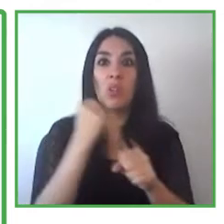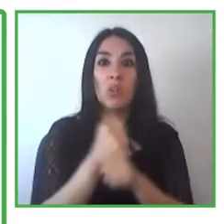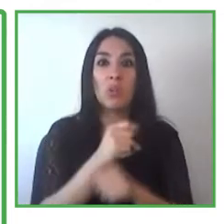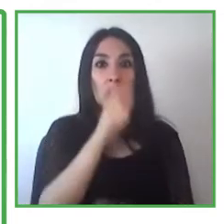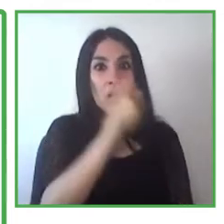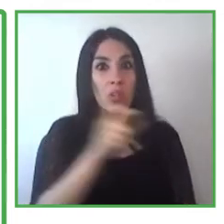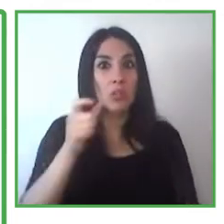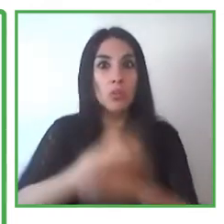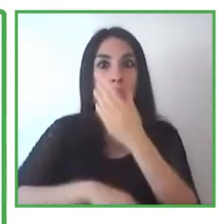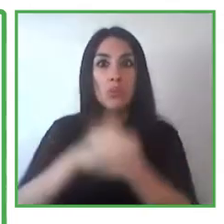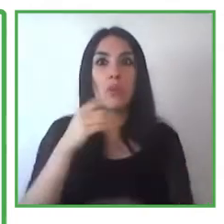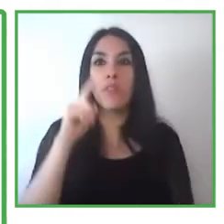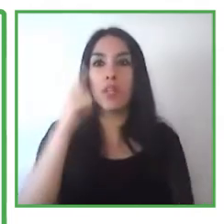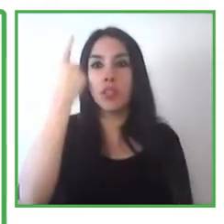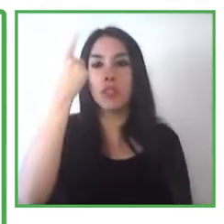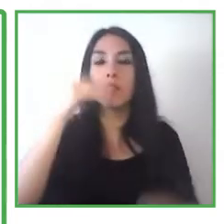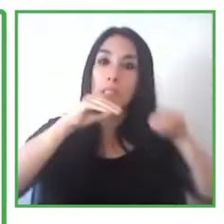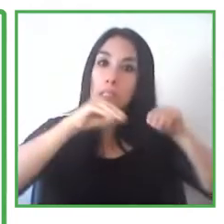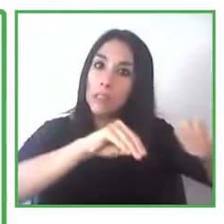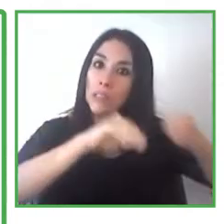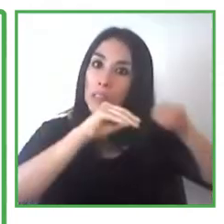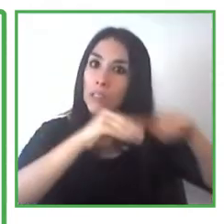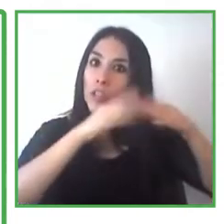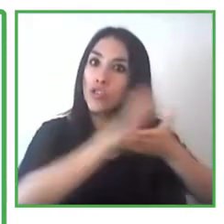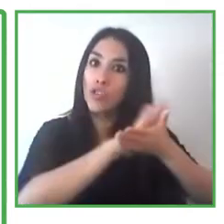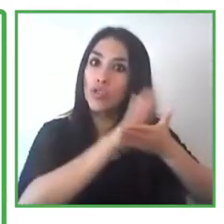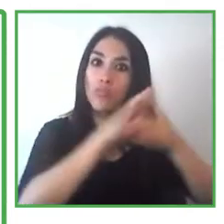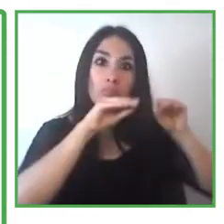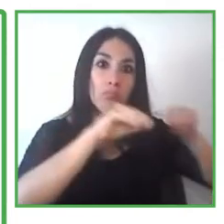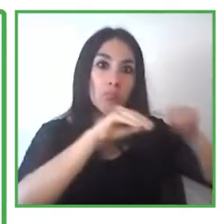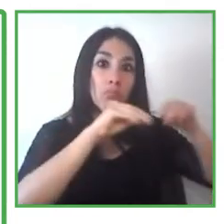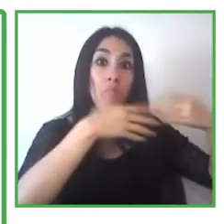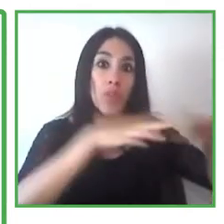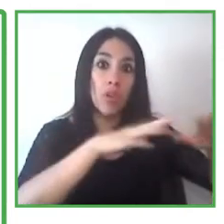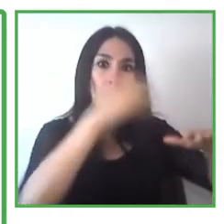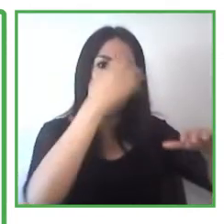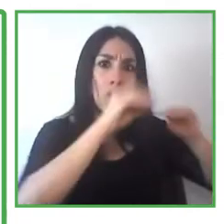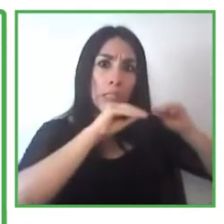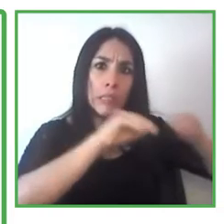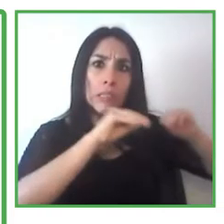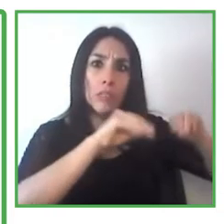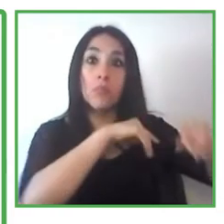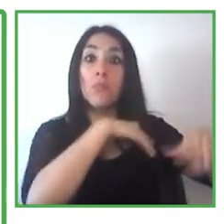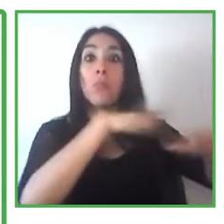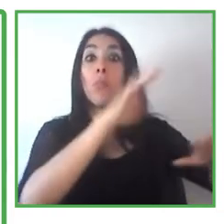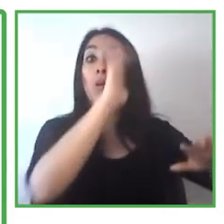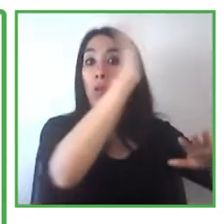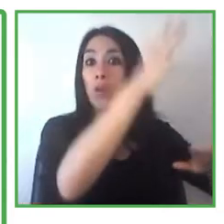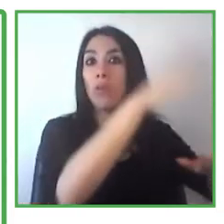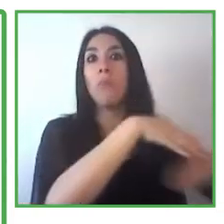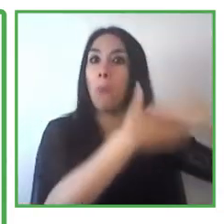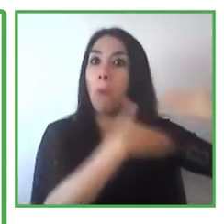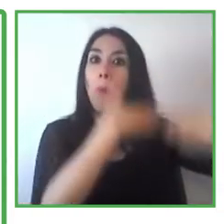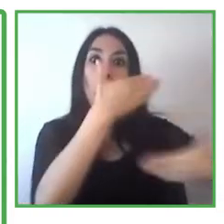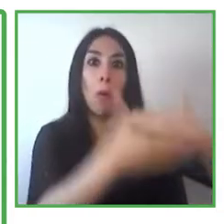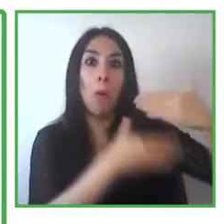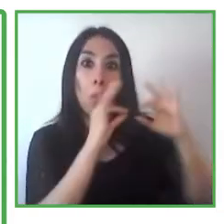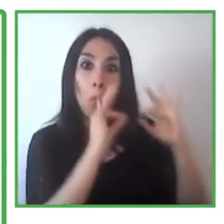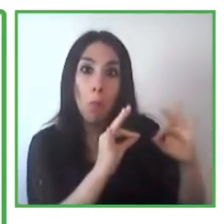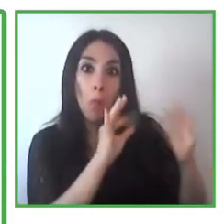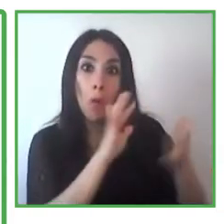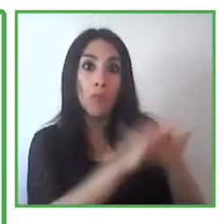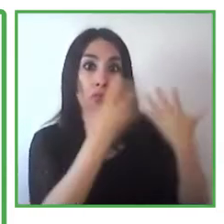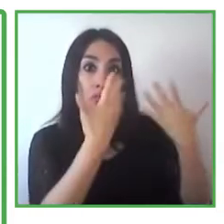people were trained under the requirements of the employers and once the training